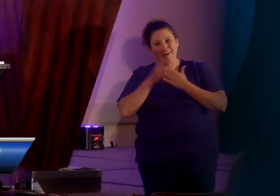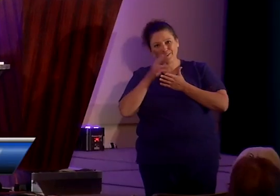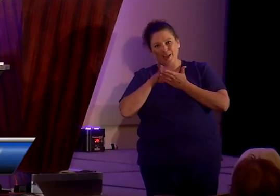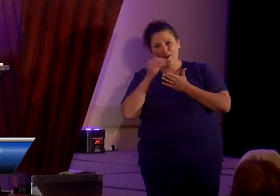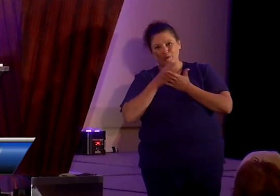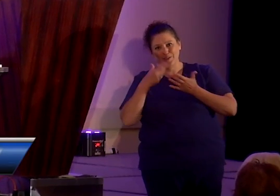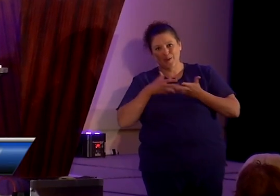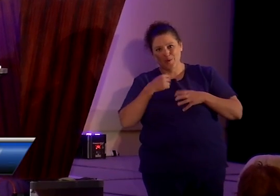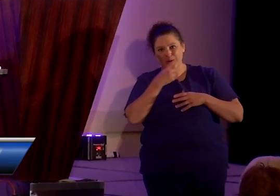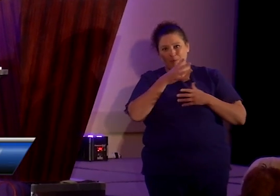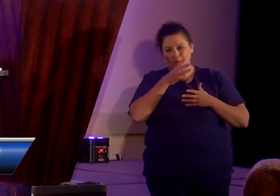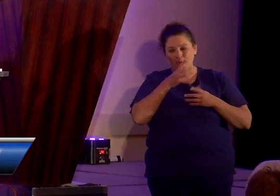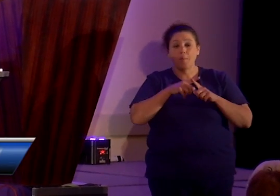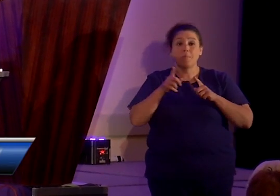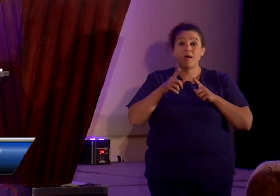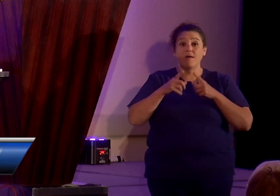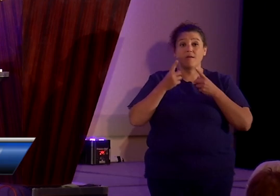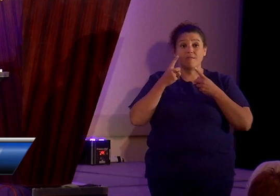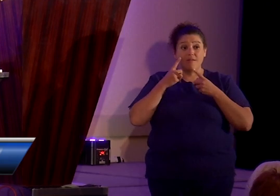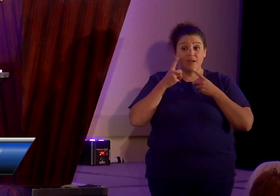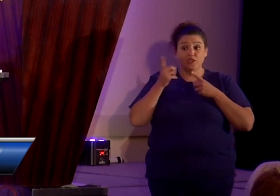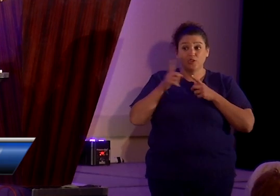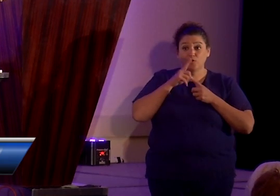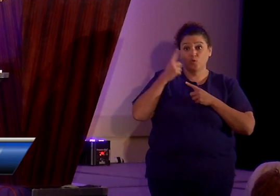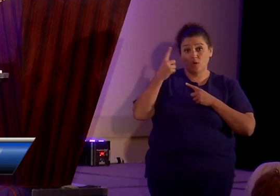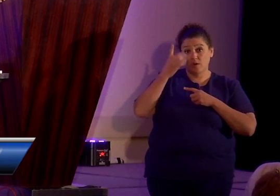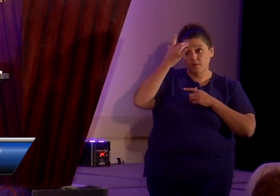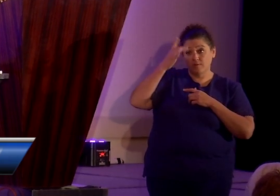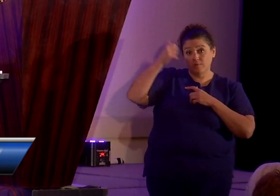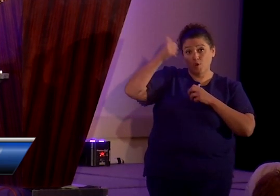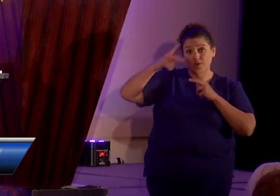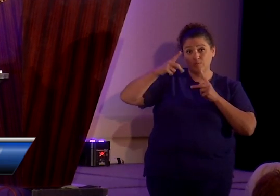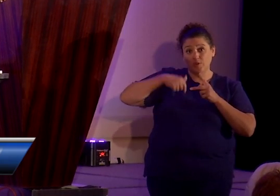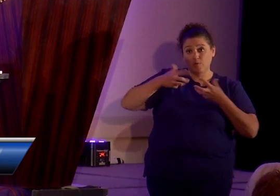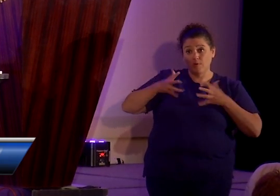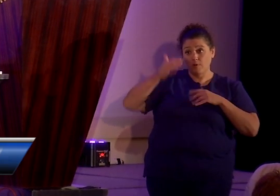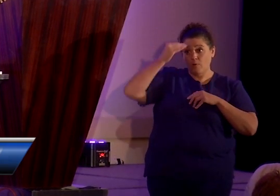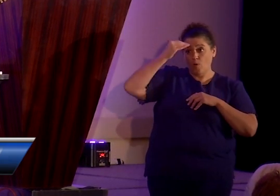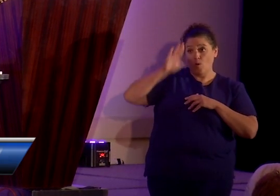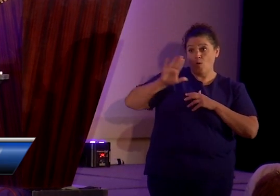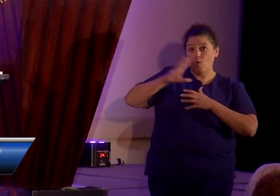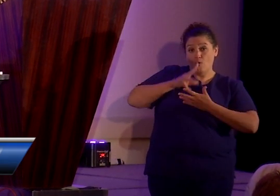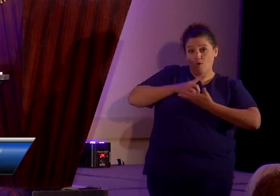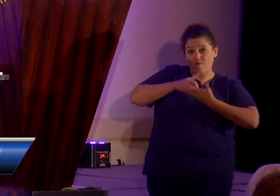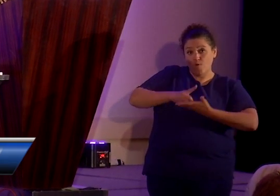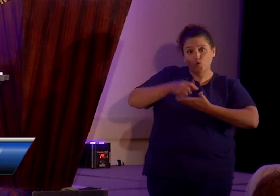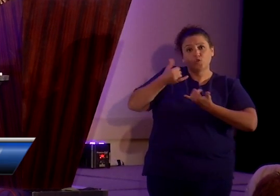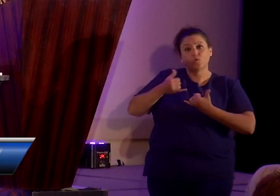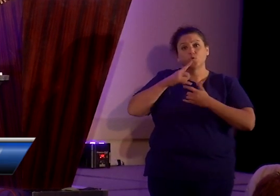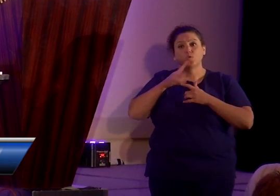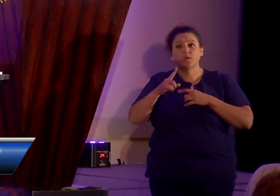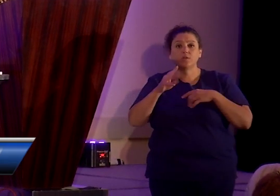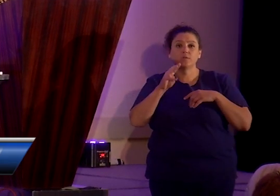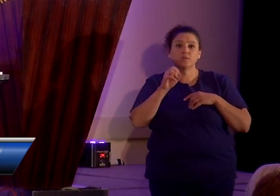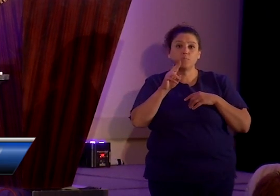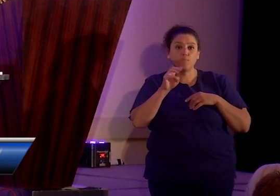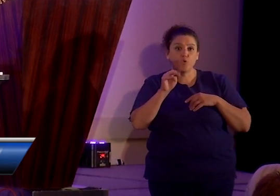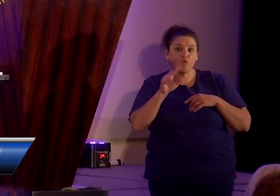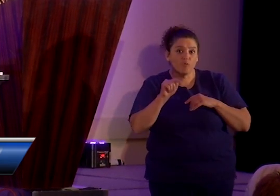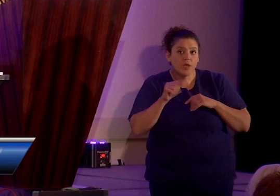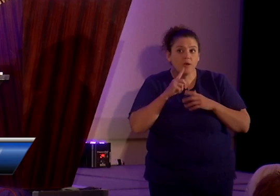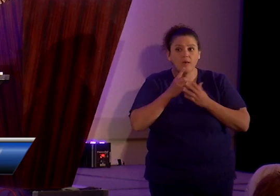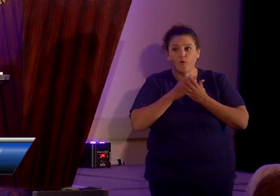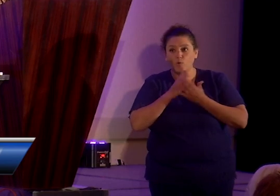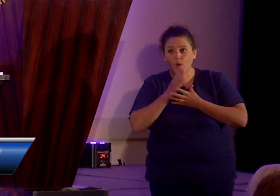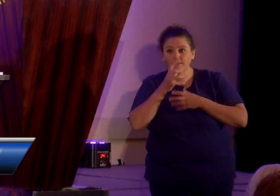She is one of the smartest people I know. Her devotion to this movement, her devotion to the rights of